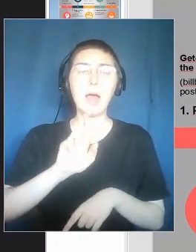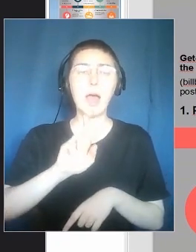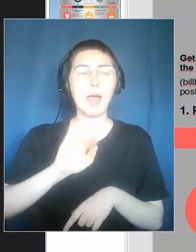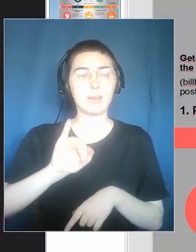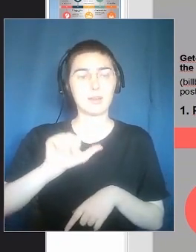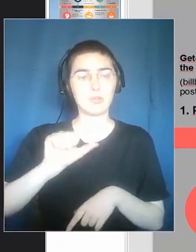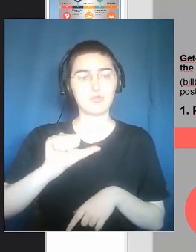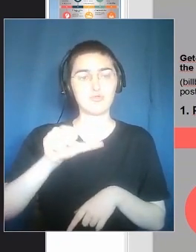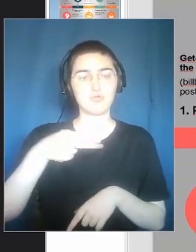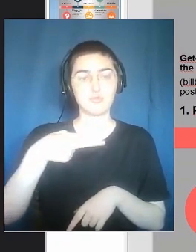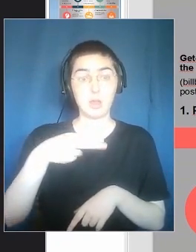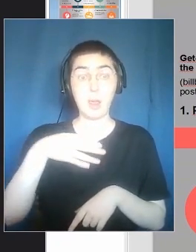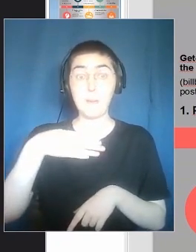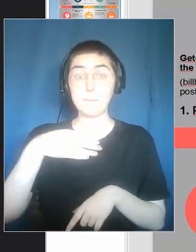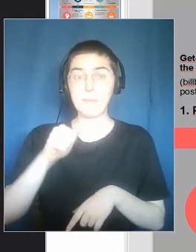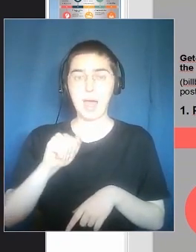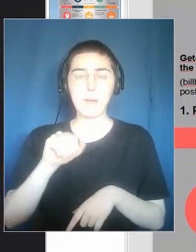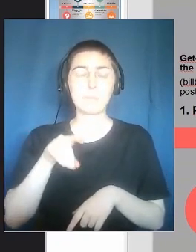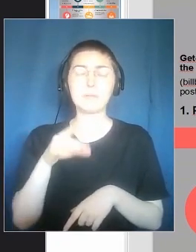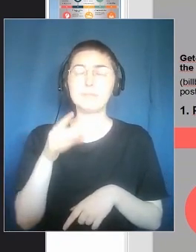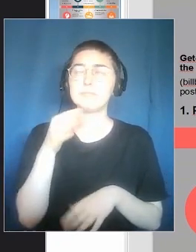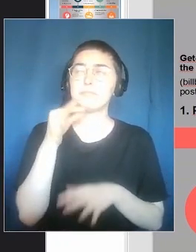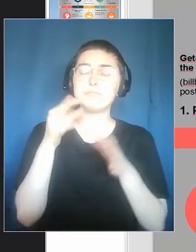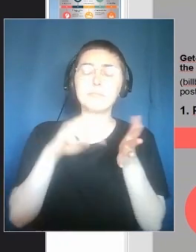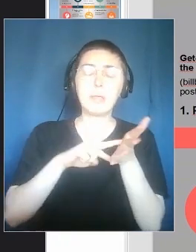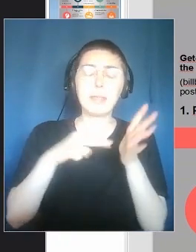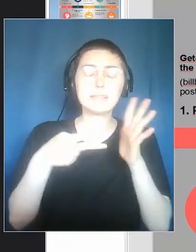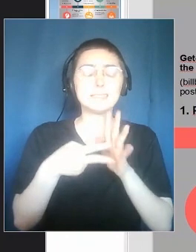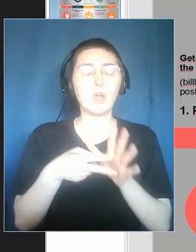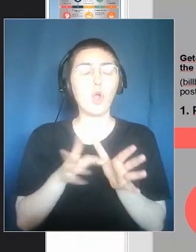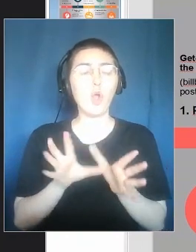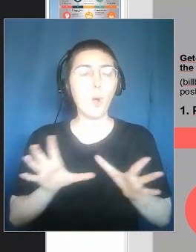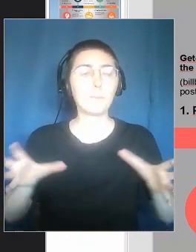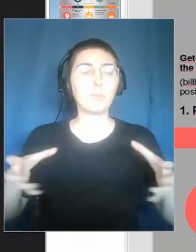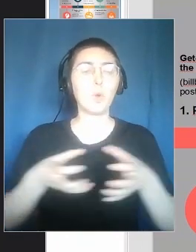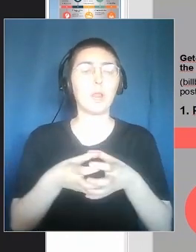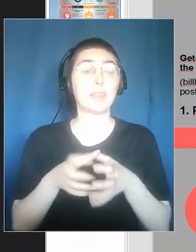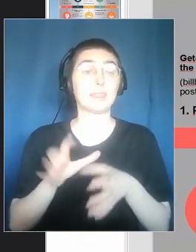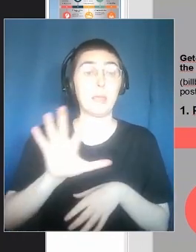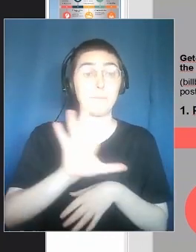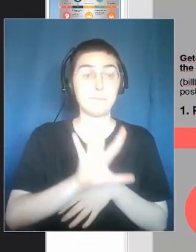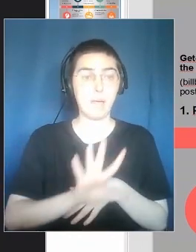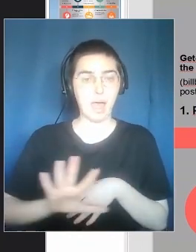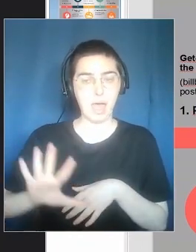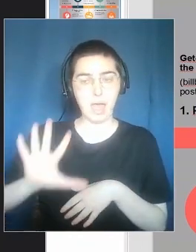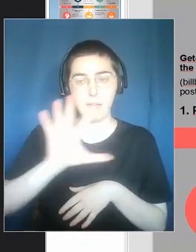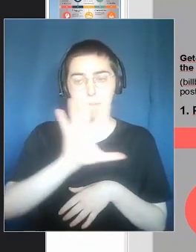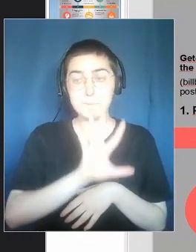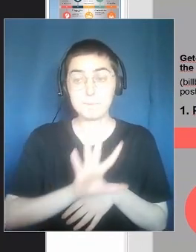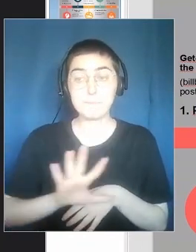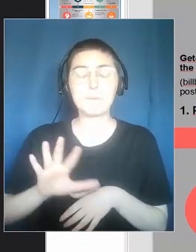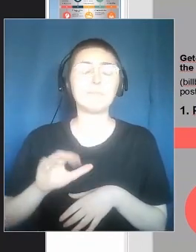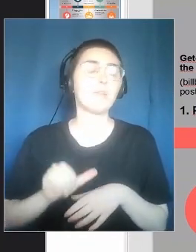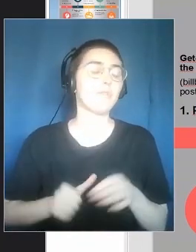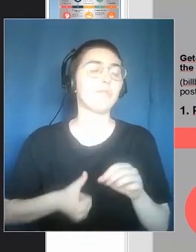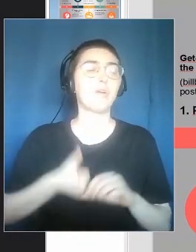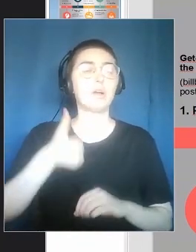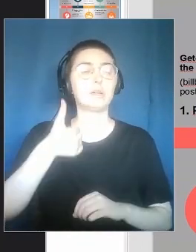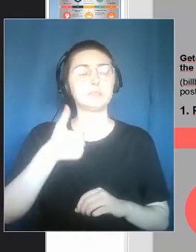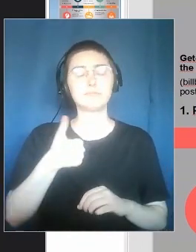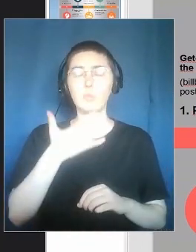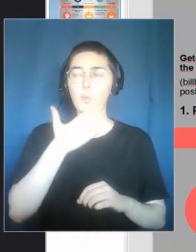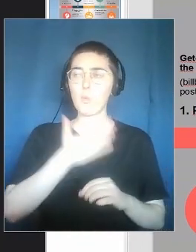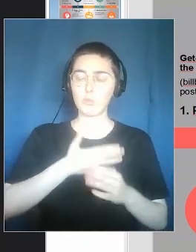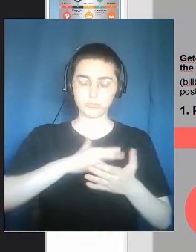map of the community, what happens there? When we write the silent play,